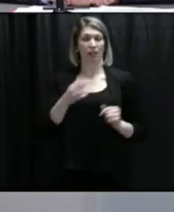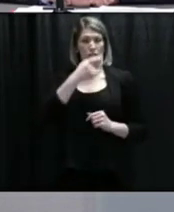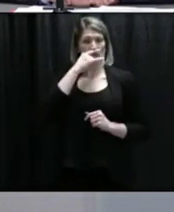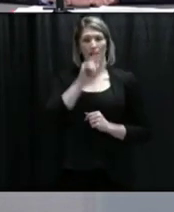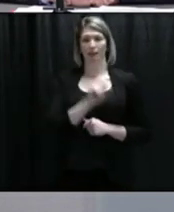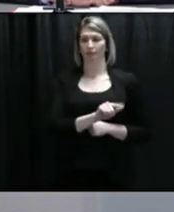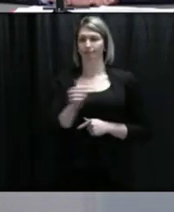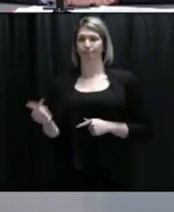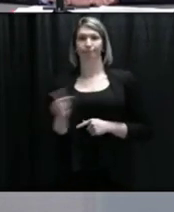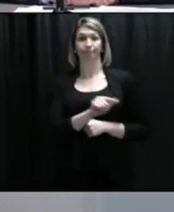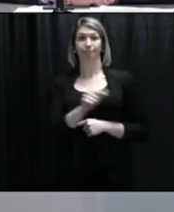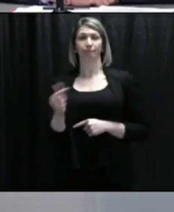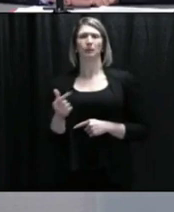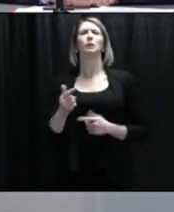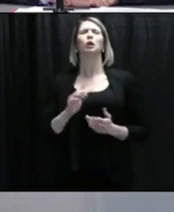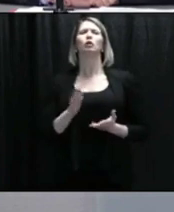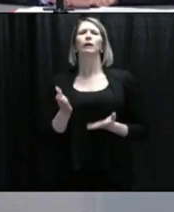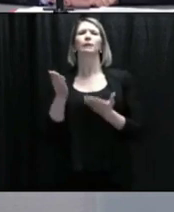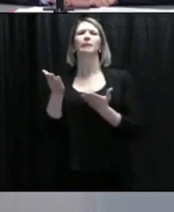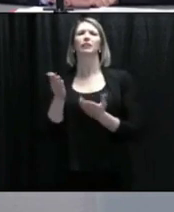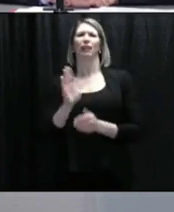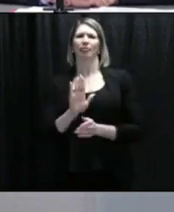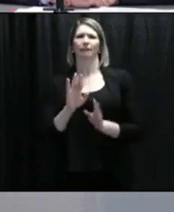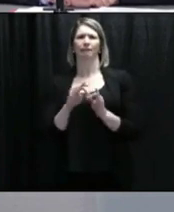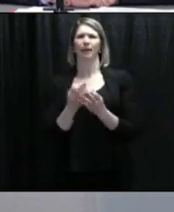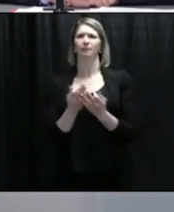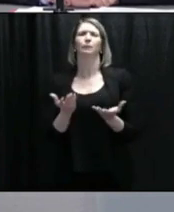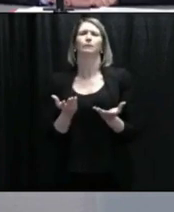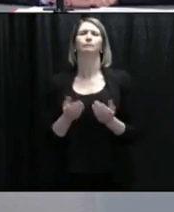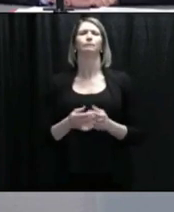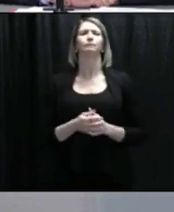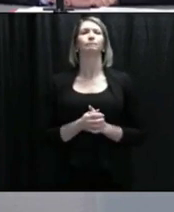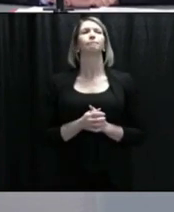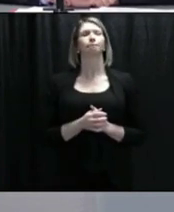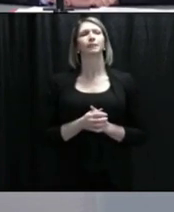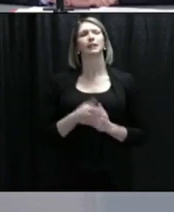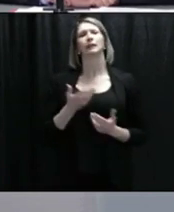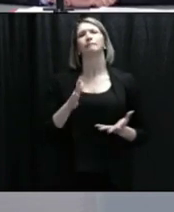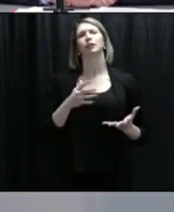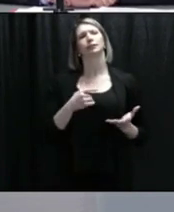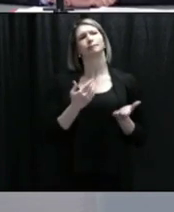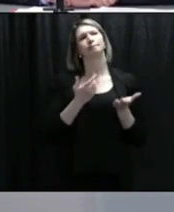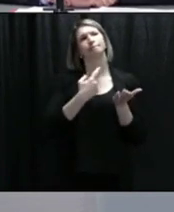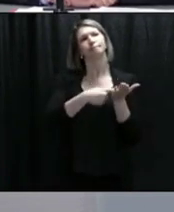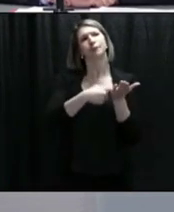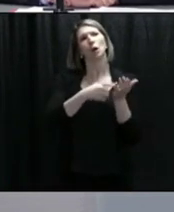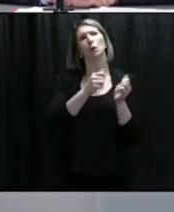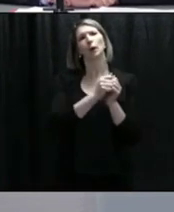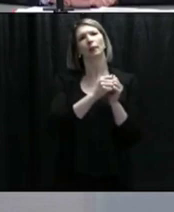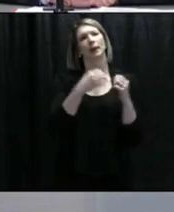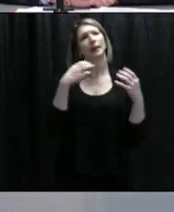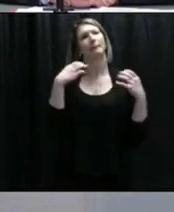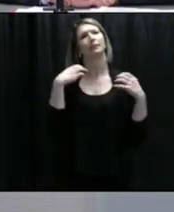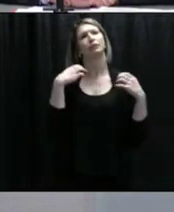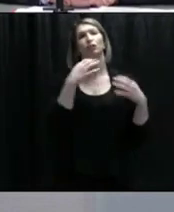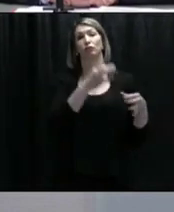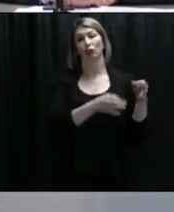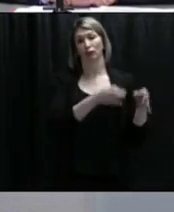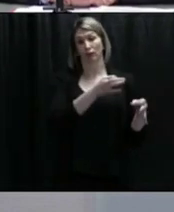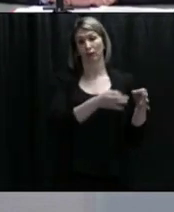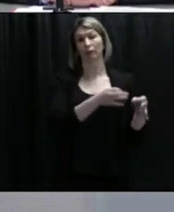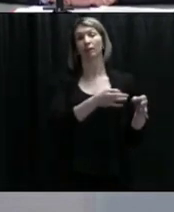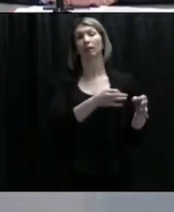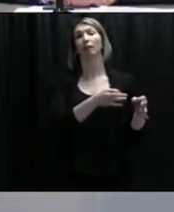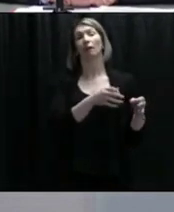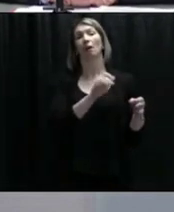I've been in discussions with Minister Parsons, Minister of Justice. There are some guidelines up on our COVID